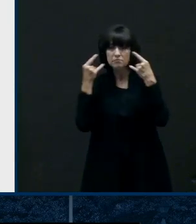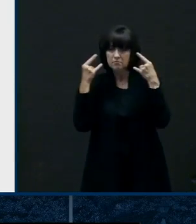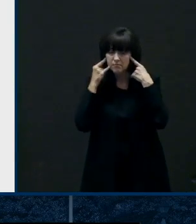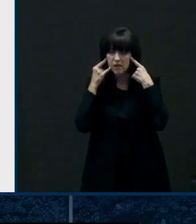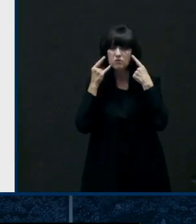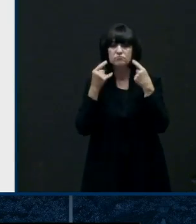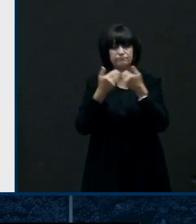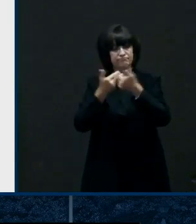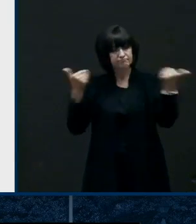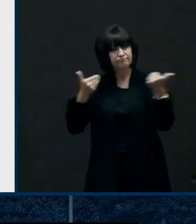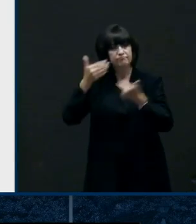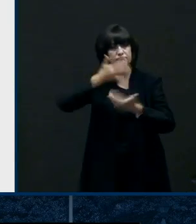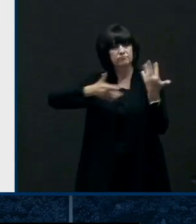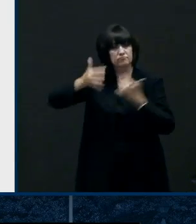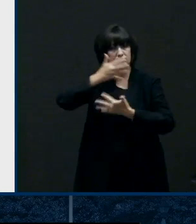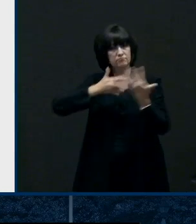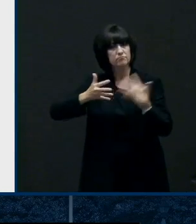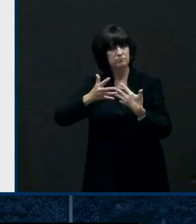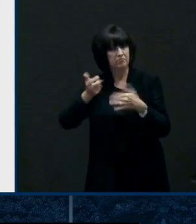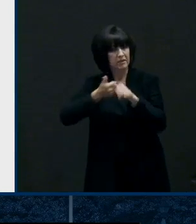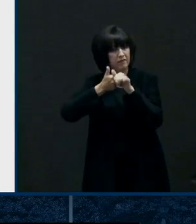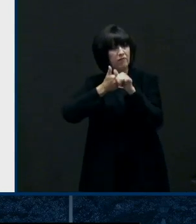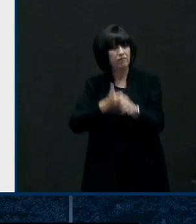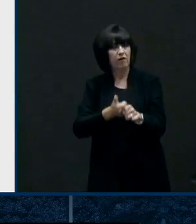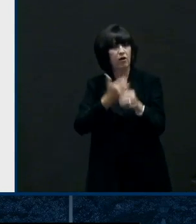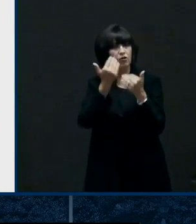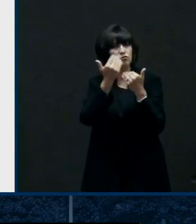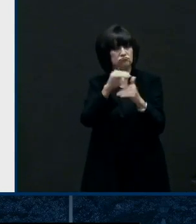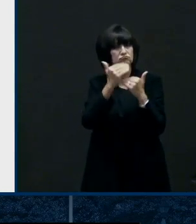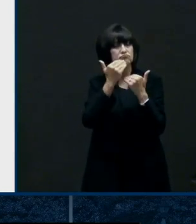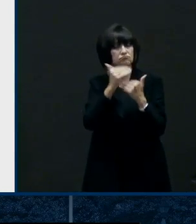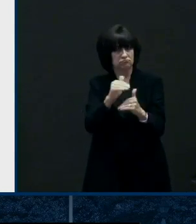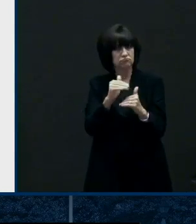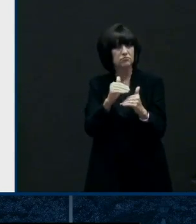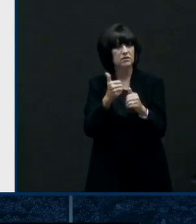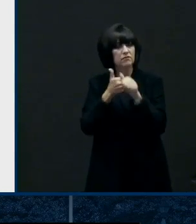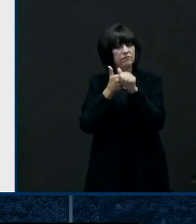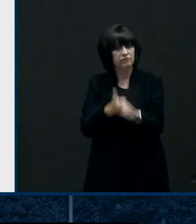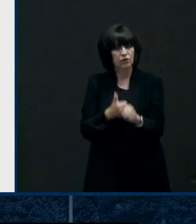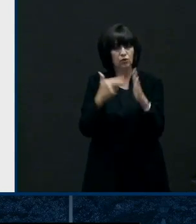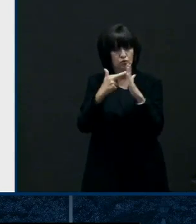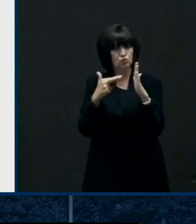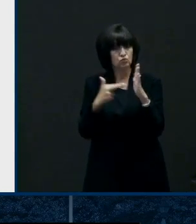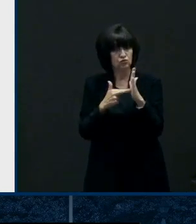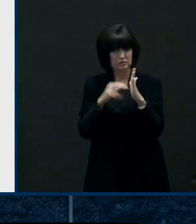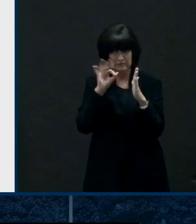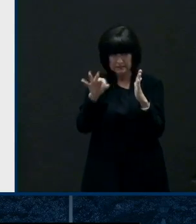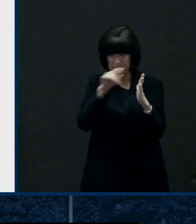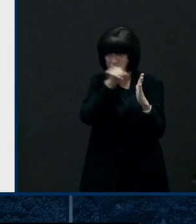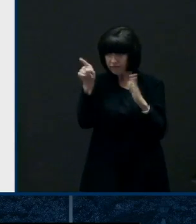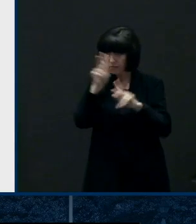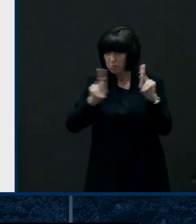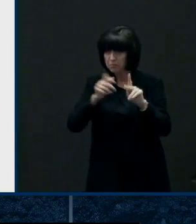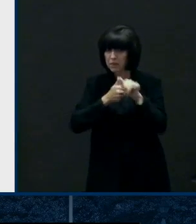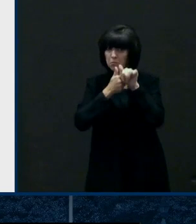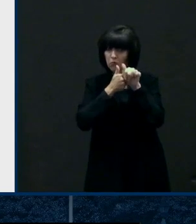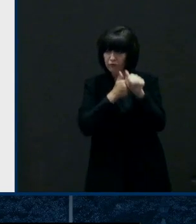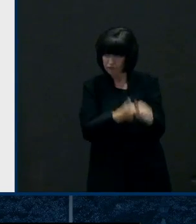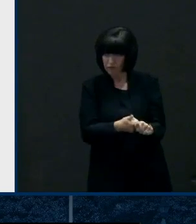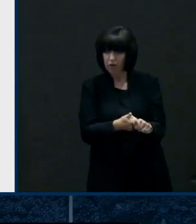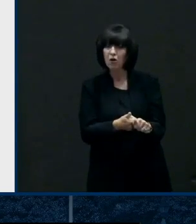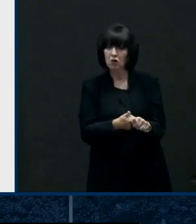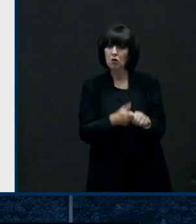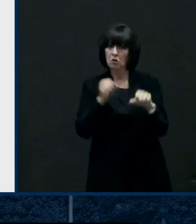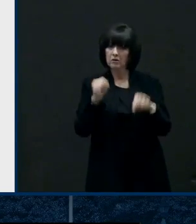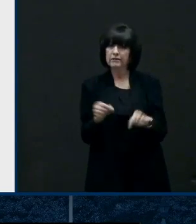restrictions and if we do that we can get our children back in schools we can get back more to a normal way of doing business